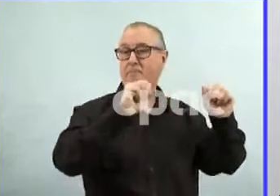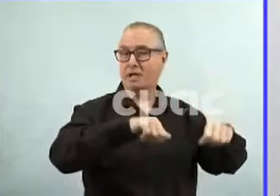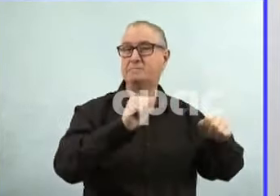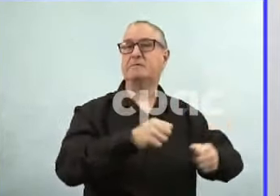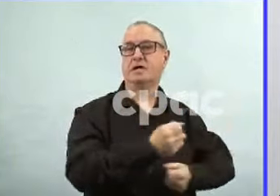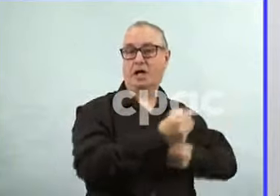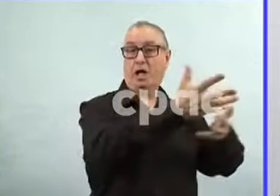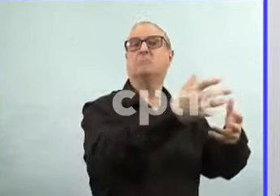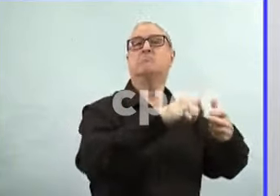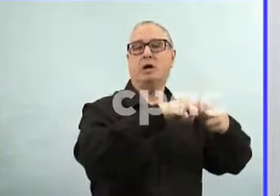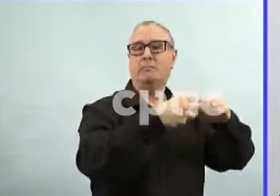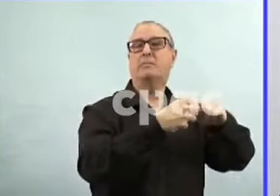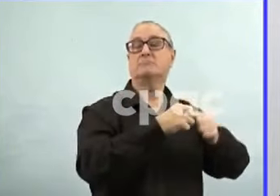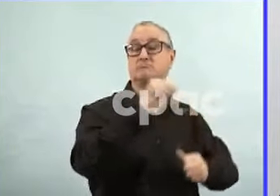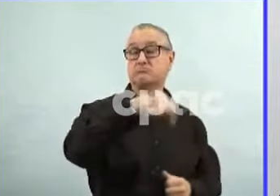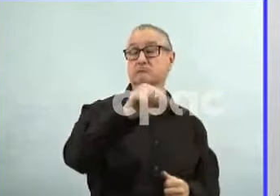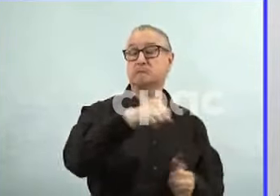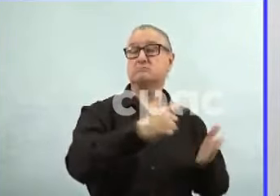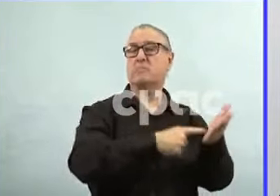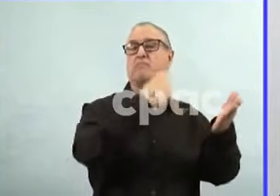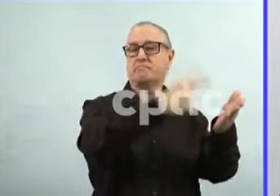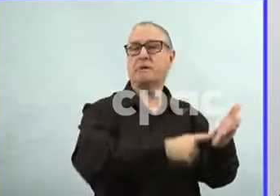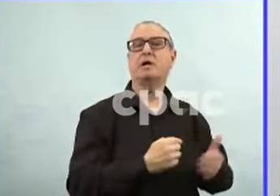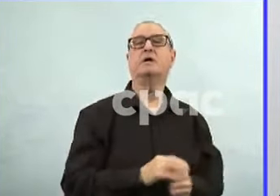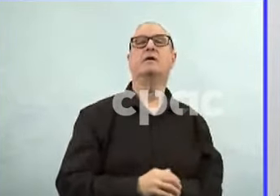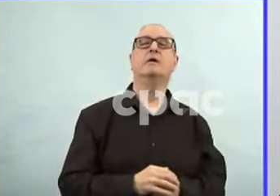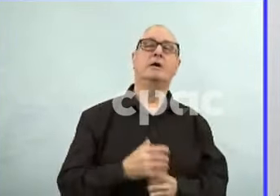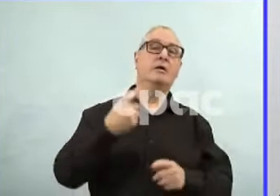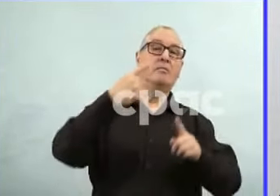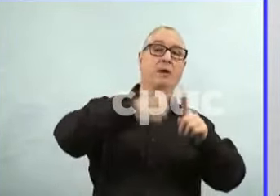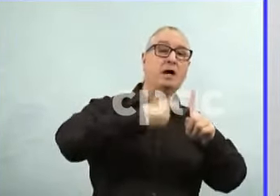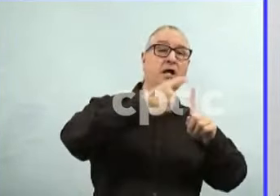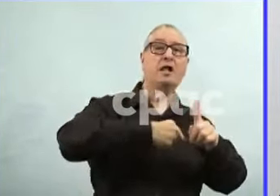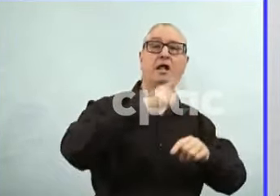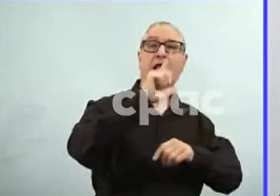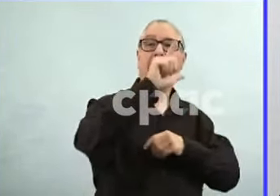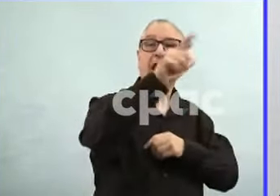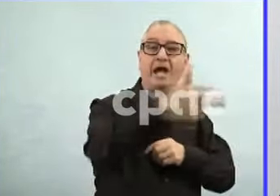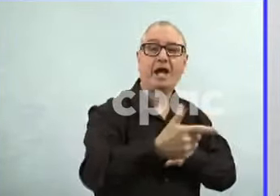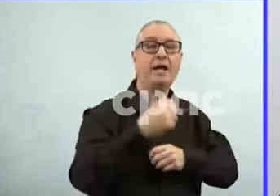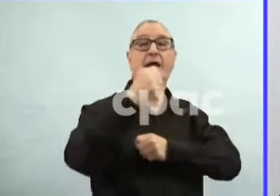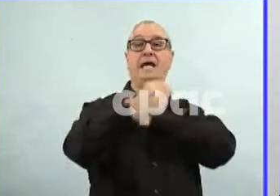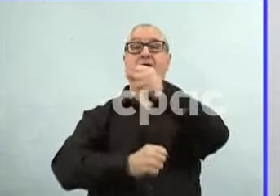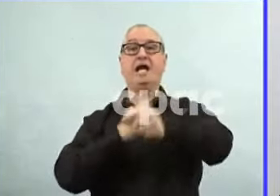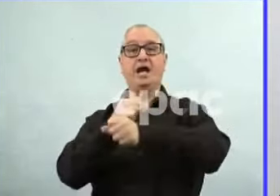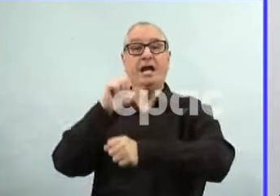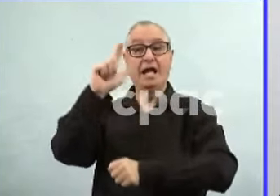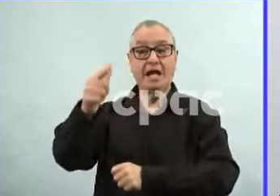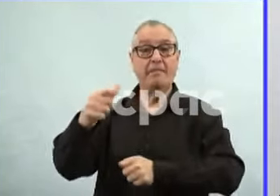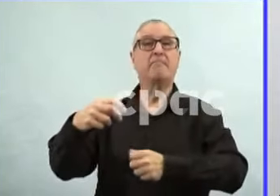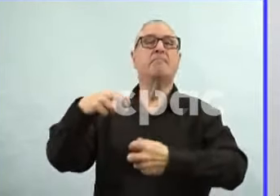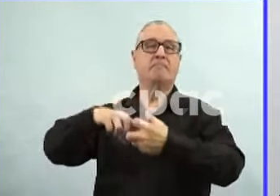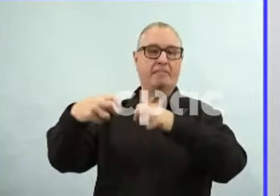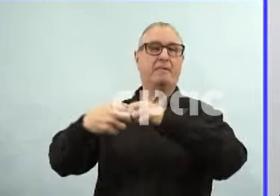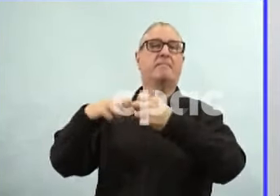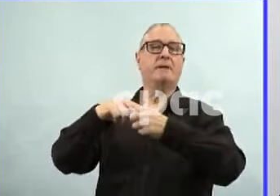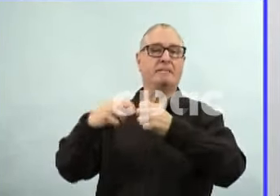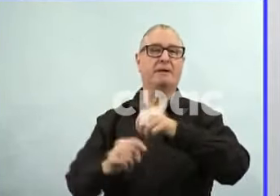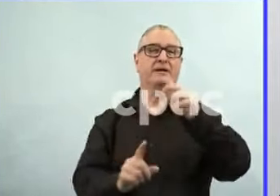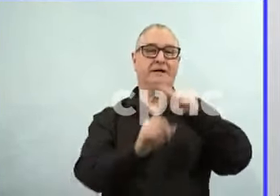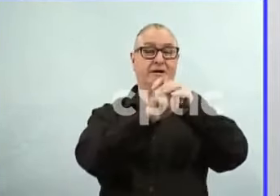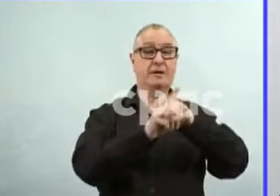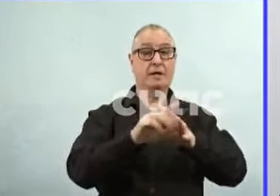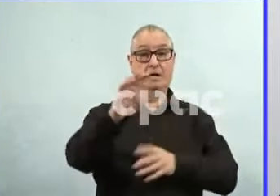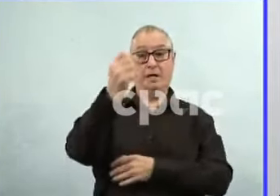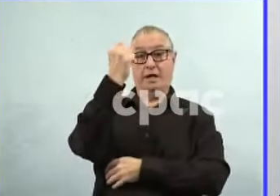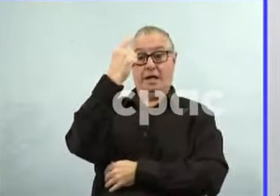And this can mean that over months to years you can get different side effects. But vaccines work by having their entire impact occur